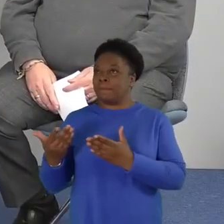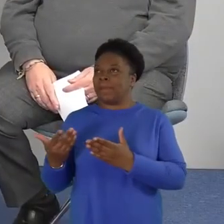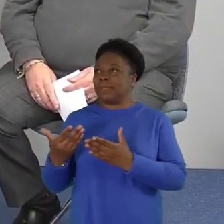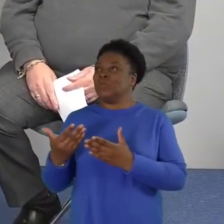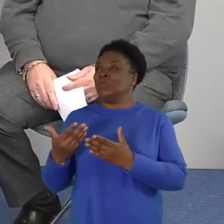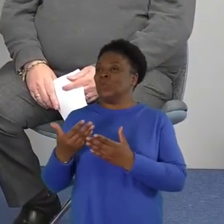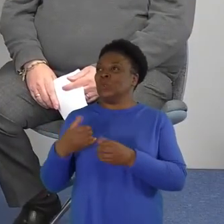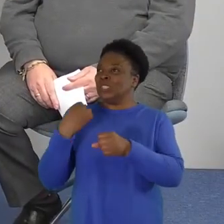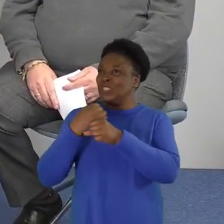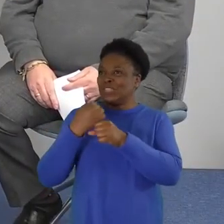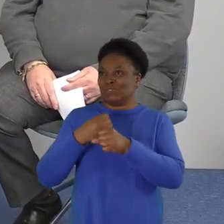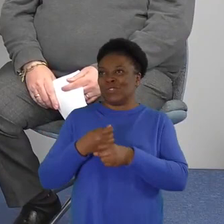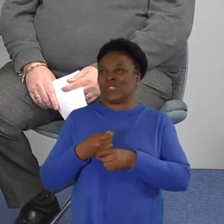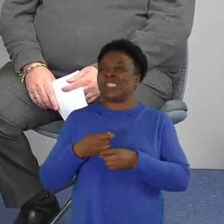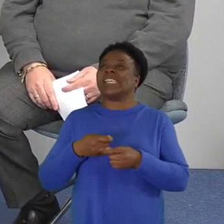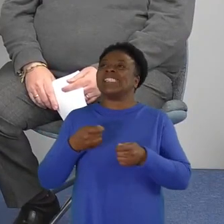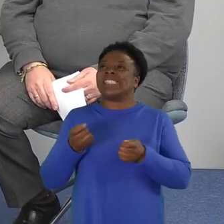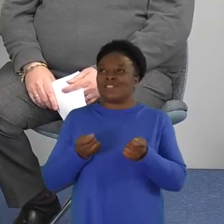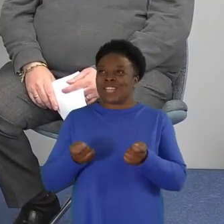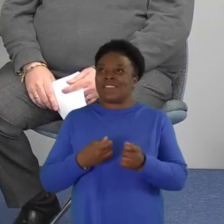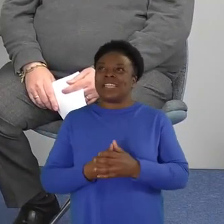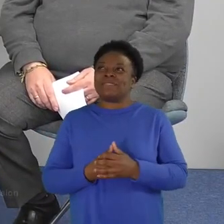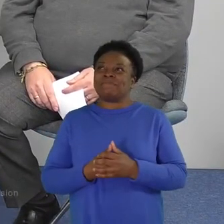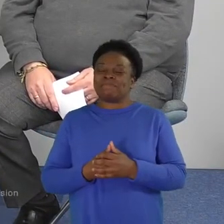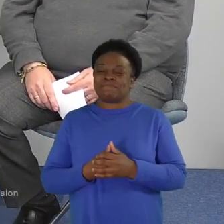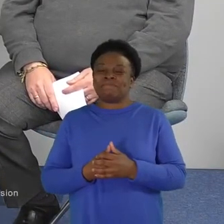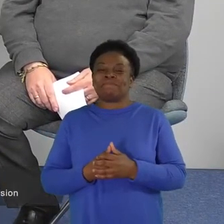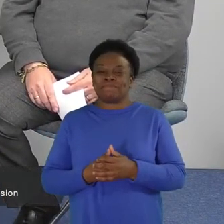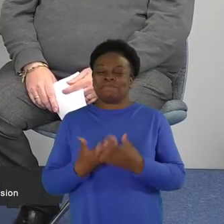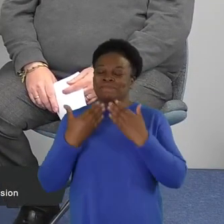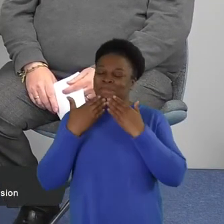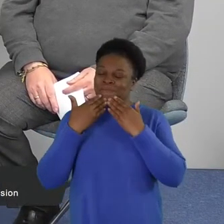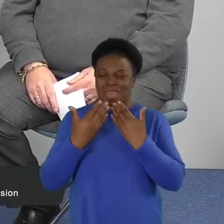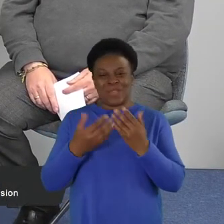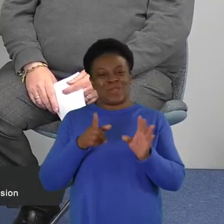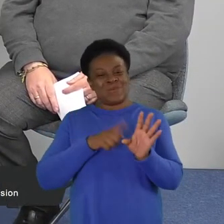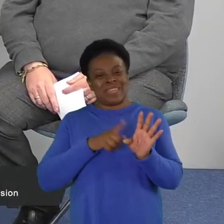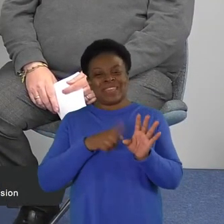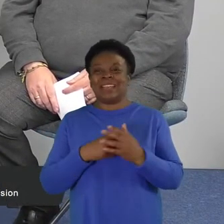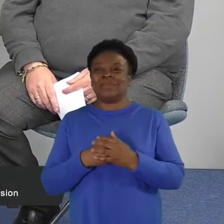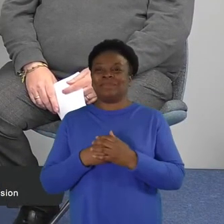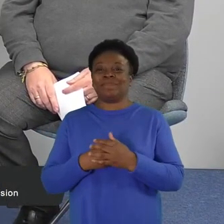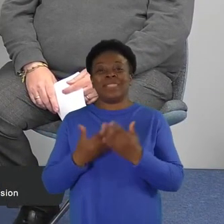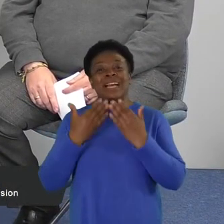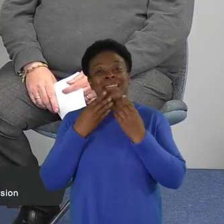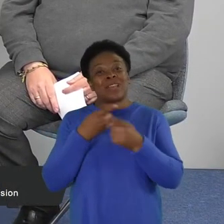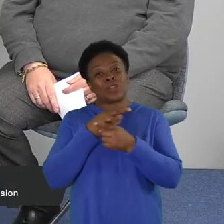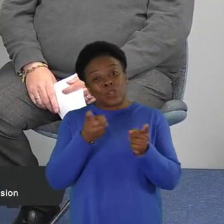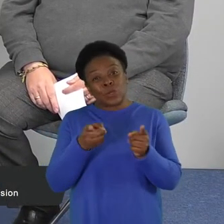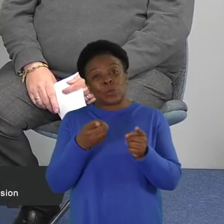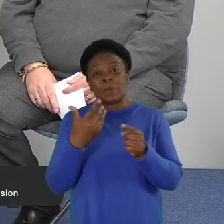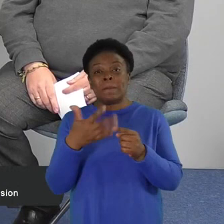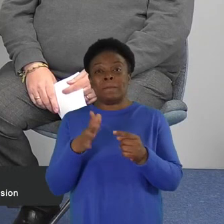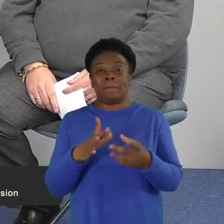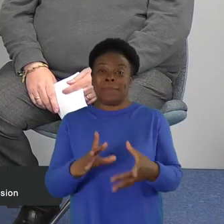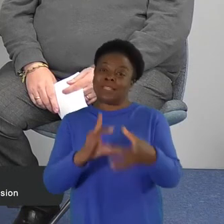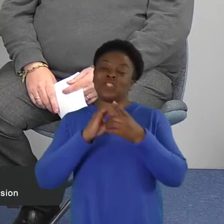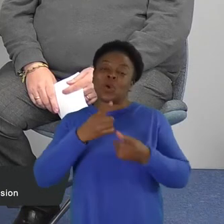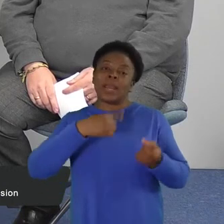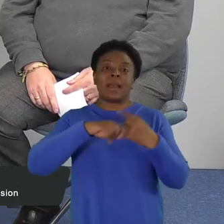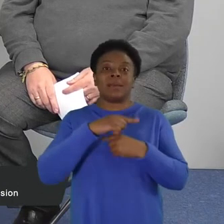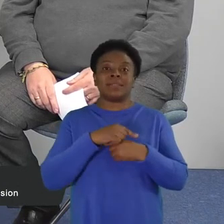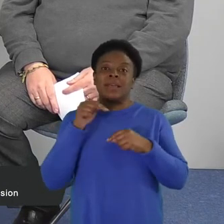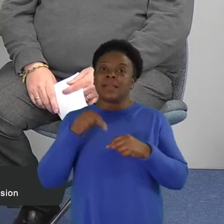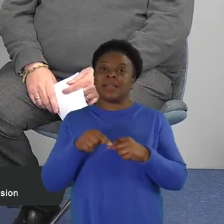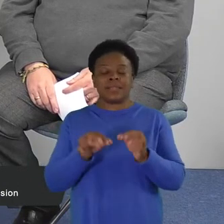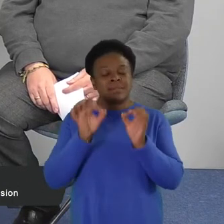Thank you so much for leading us, Yinka, in prayer for our assembly. And thank you, too, for joining us for this very special evening. It's good